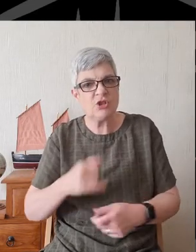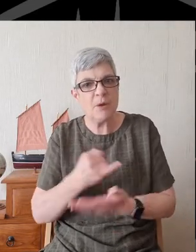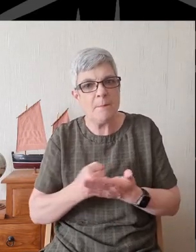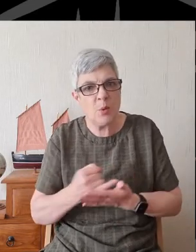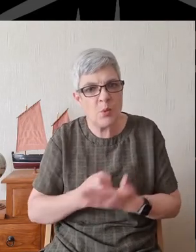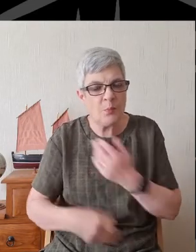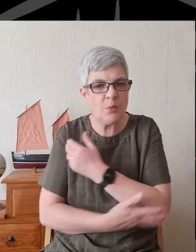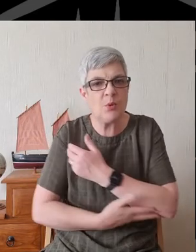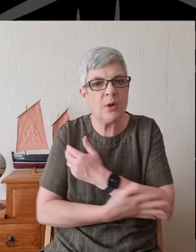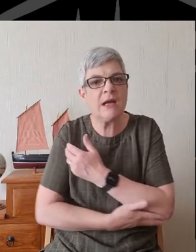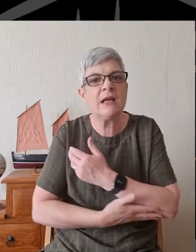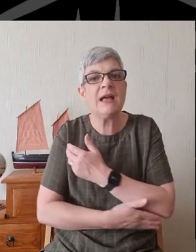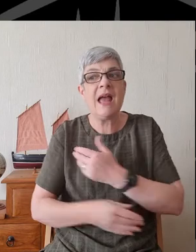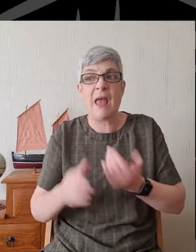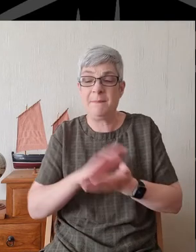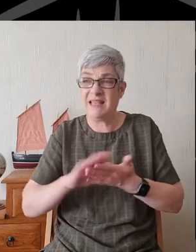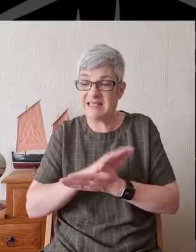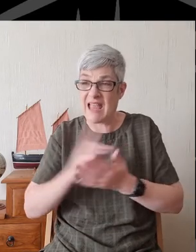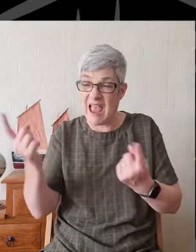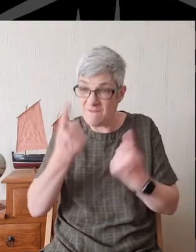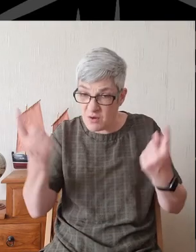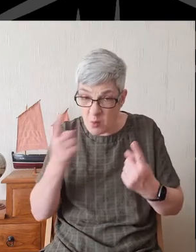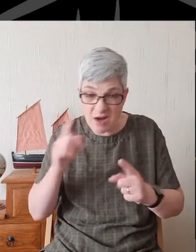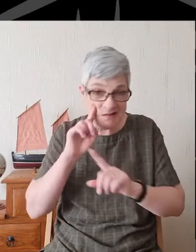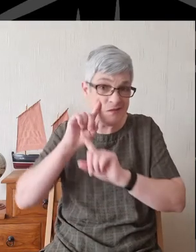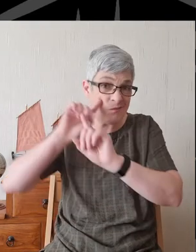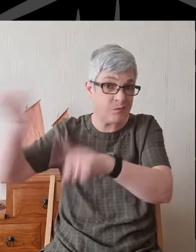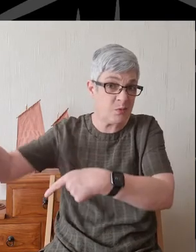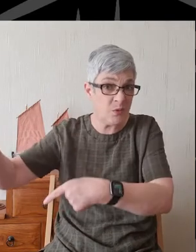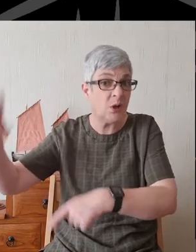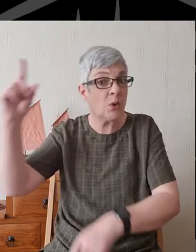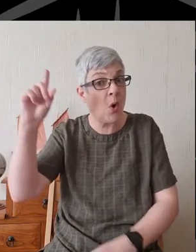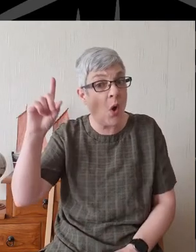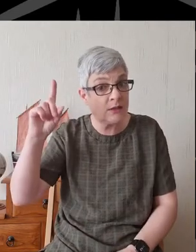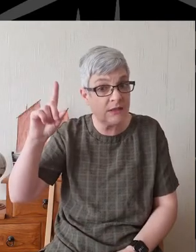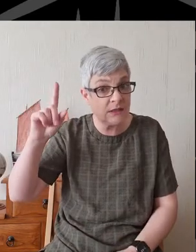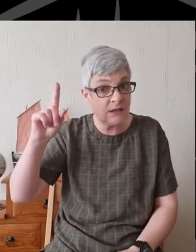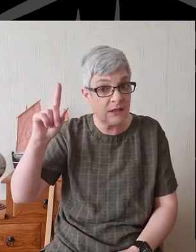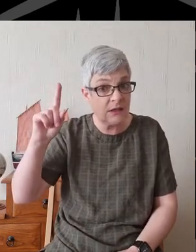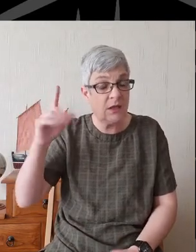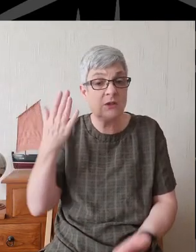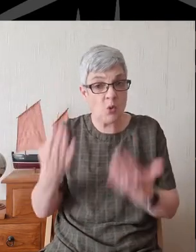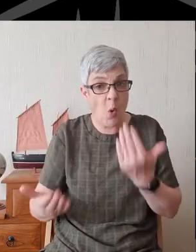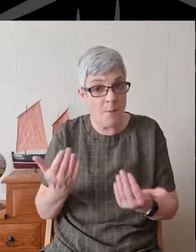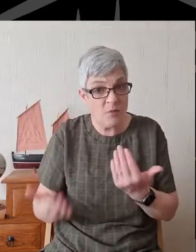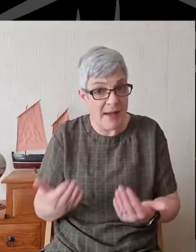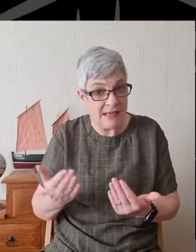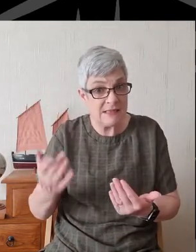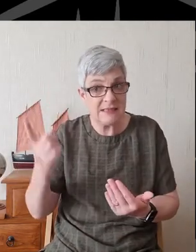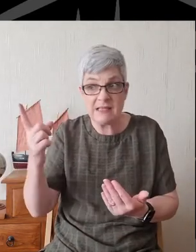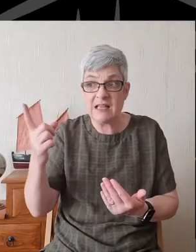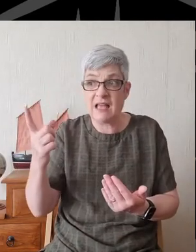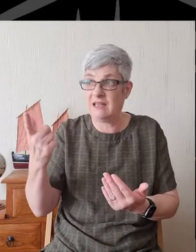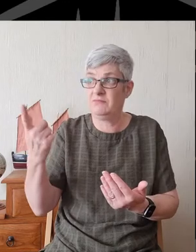God has compromised or just simply outright denied the Lord and His place over them.